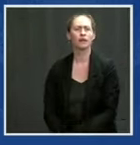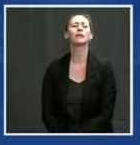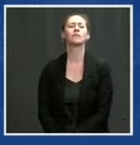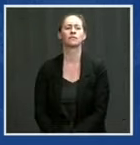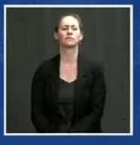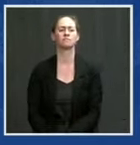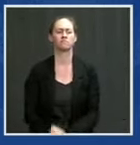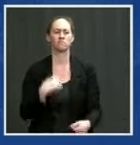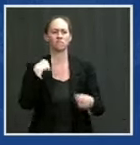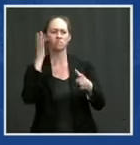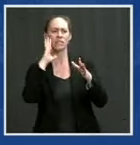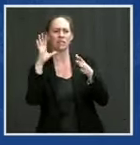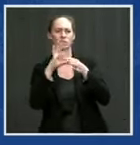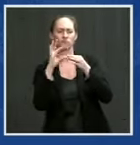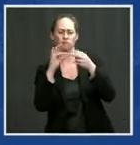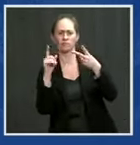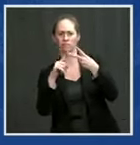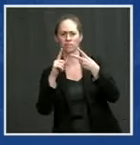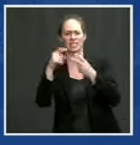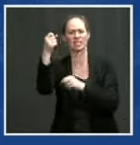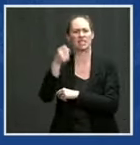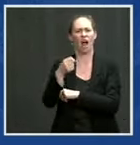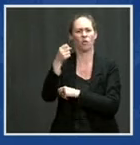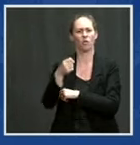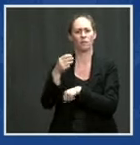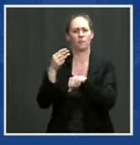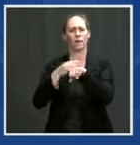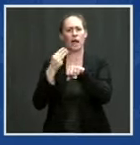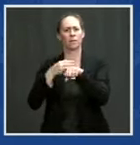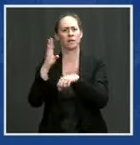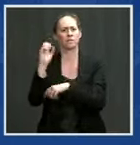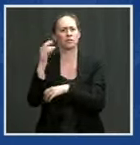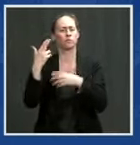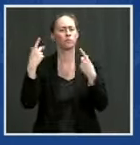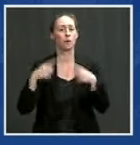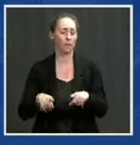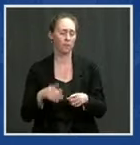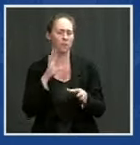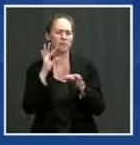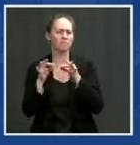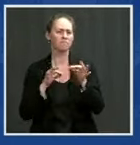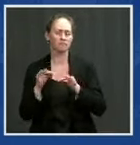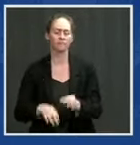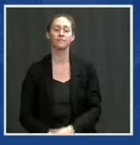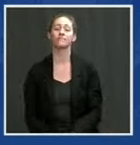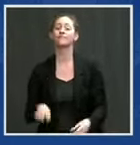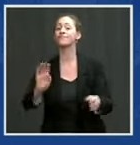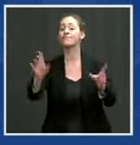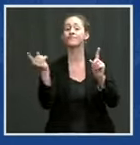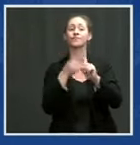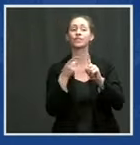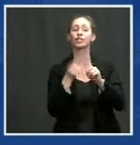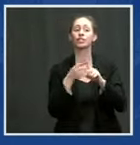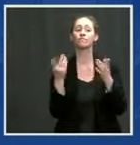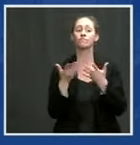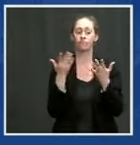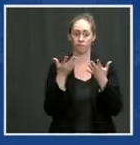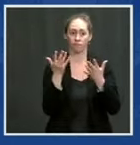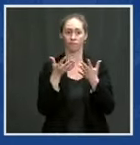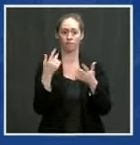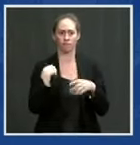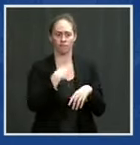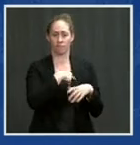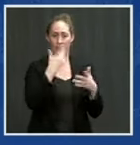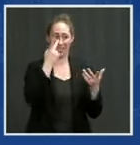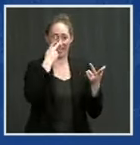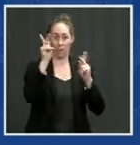so we have some coherence here um number one i work with a lot of these people who are in the room i